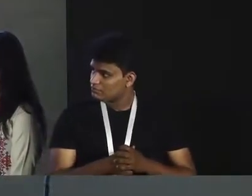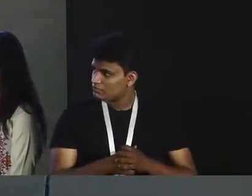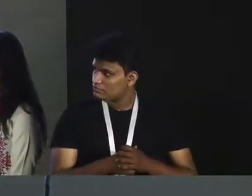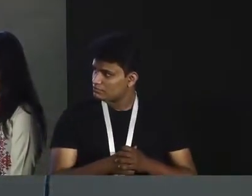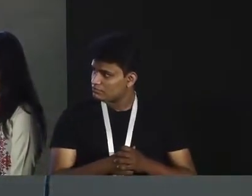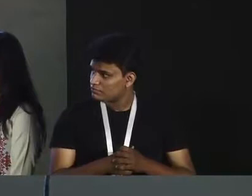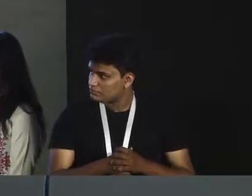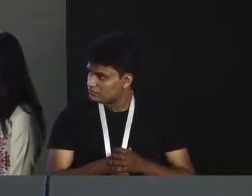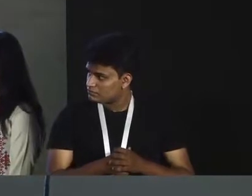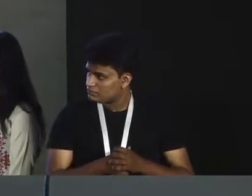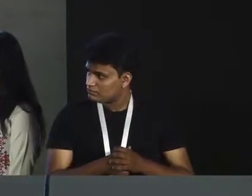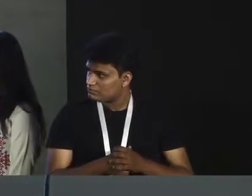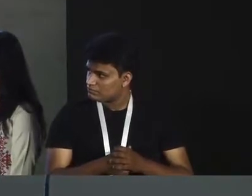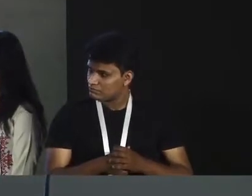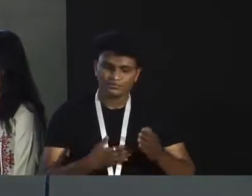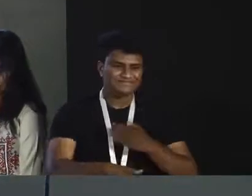What do you do with it?